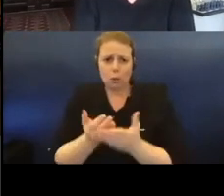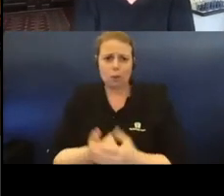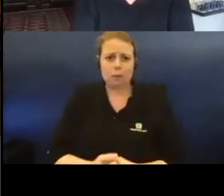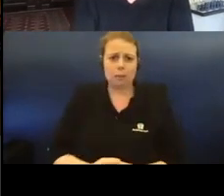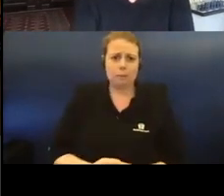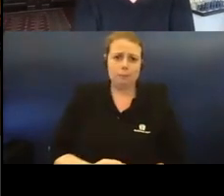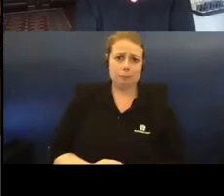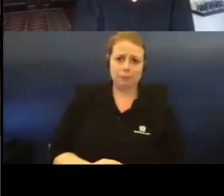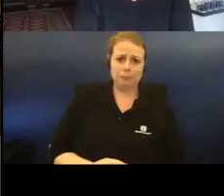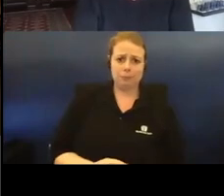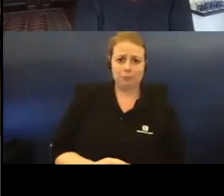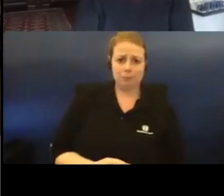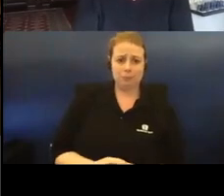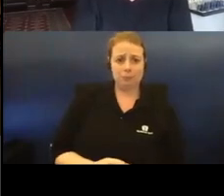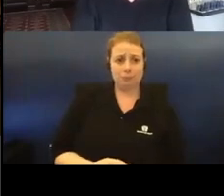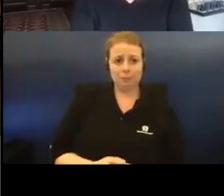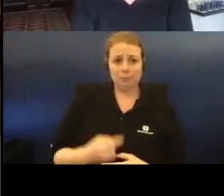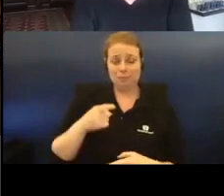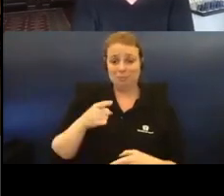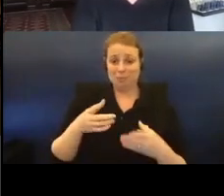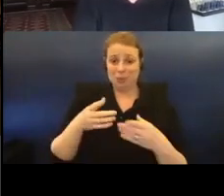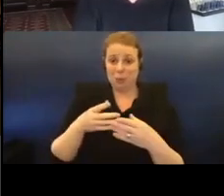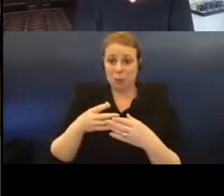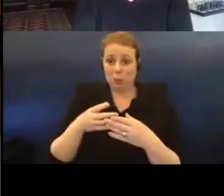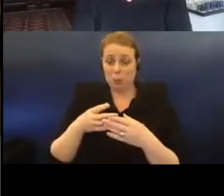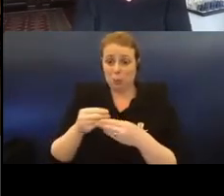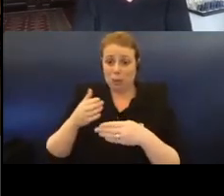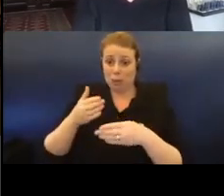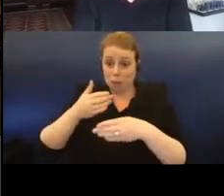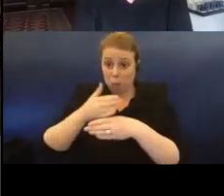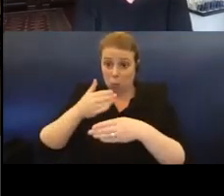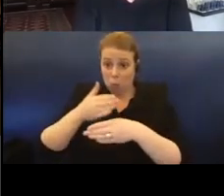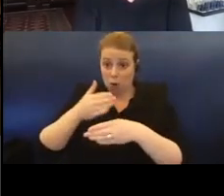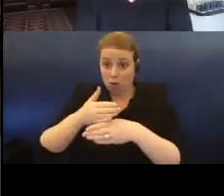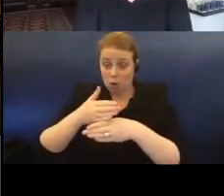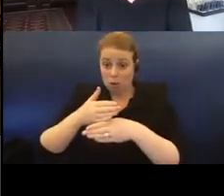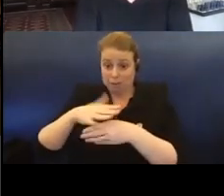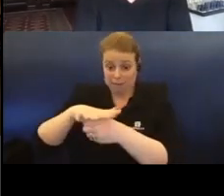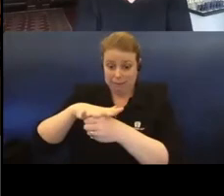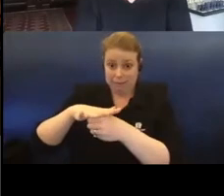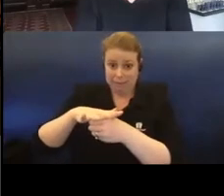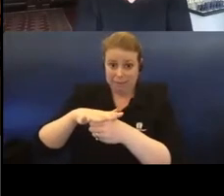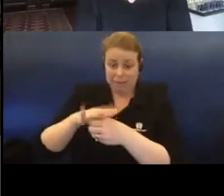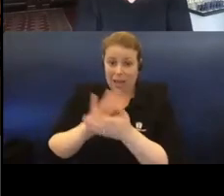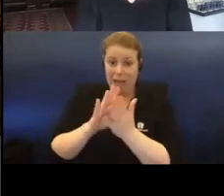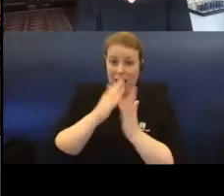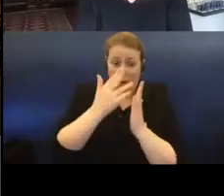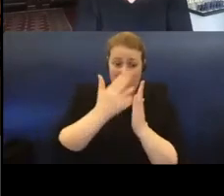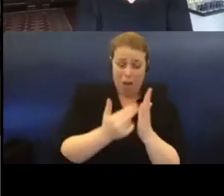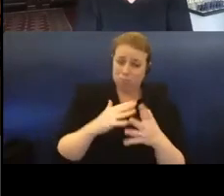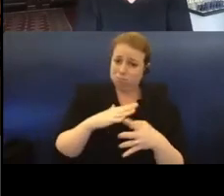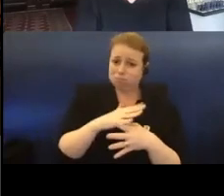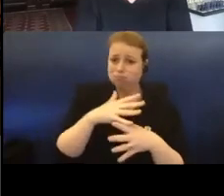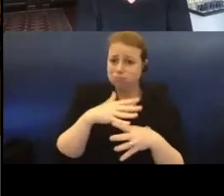This is then juxtaposed with the places of employment, bringing to our attention how incredibly hard artists work to sustain and fund their